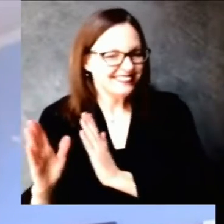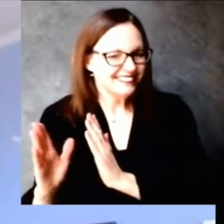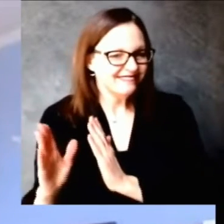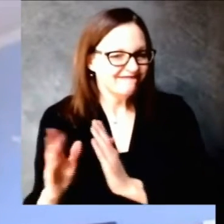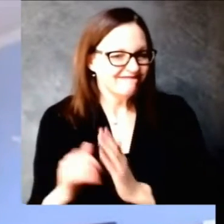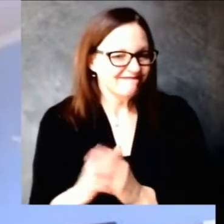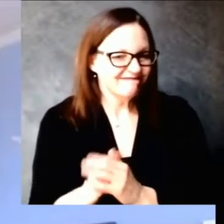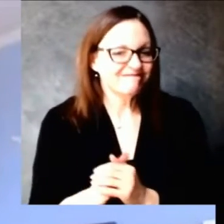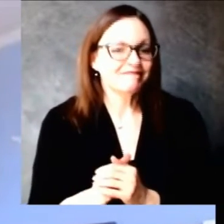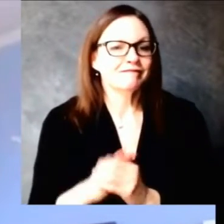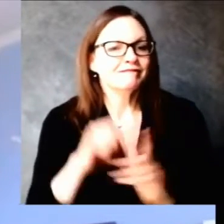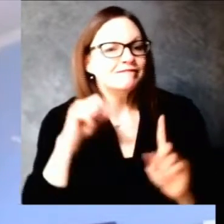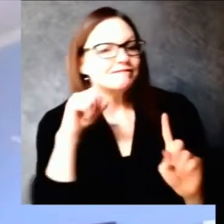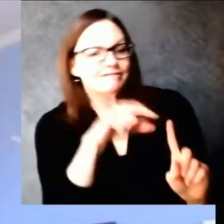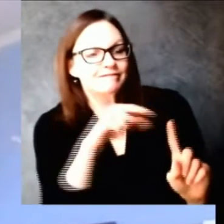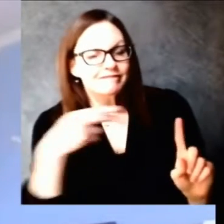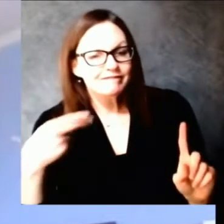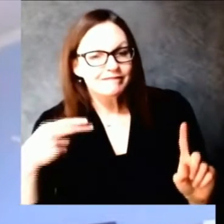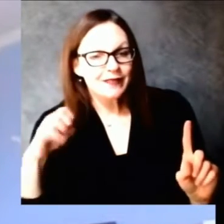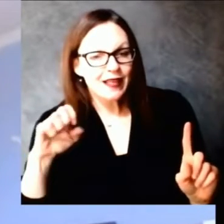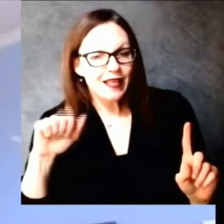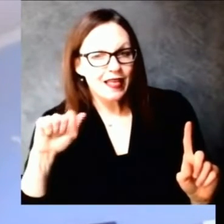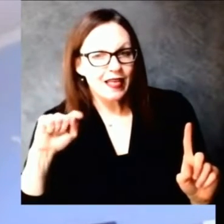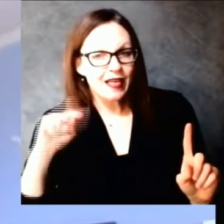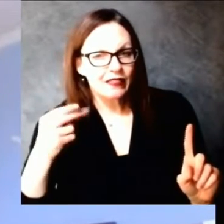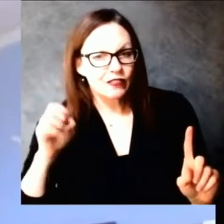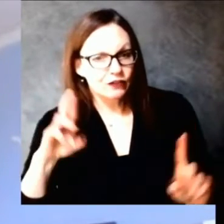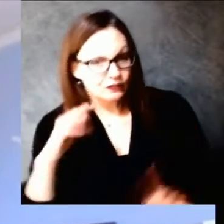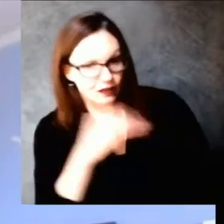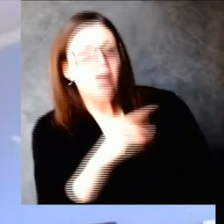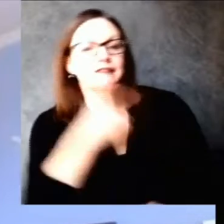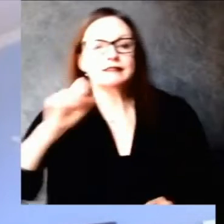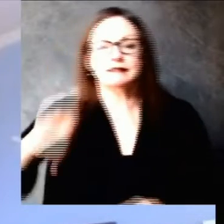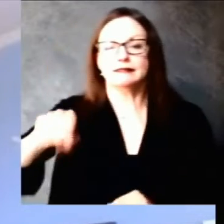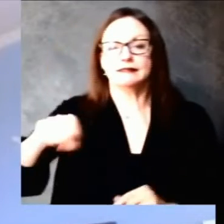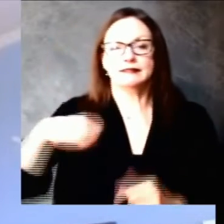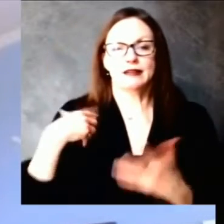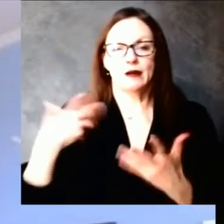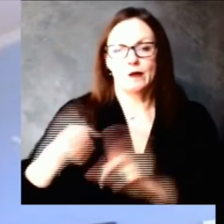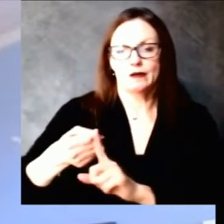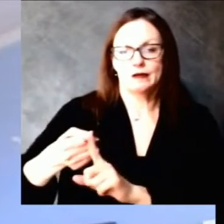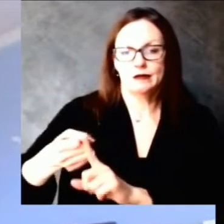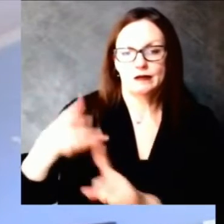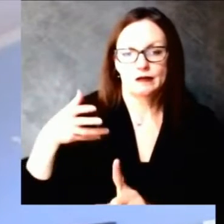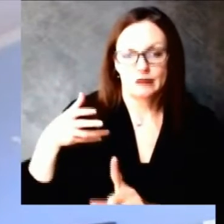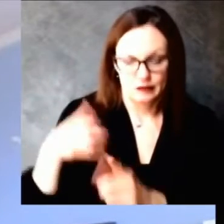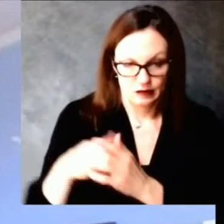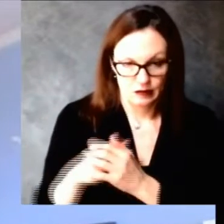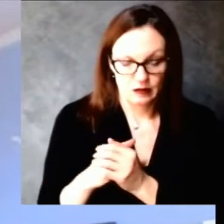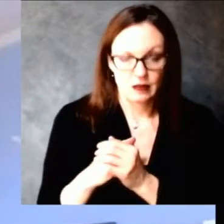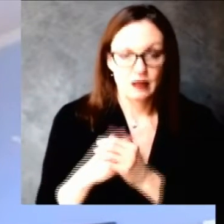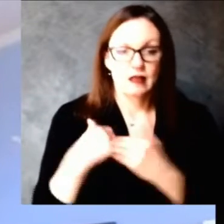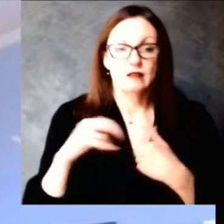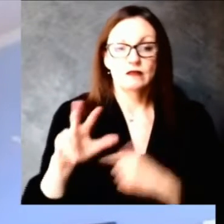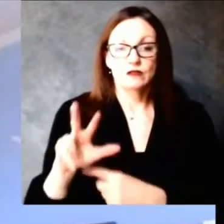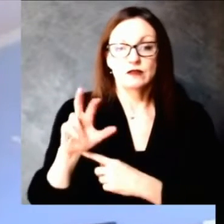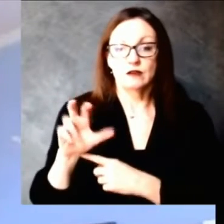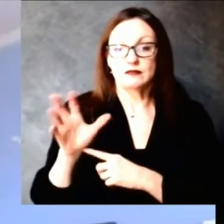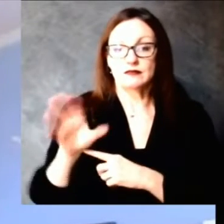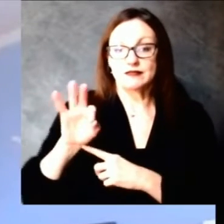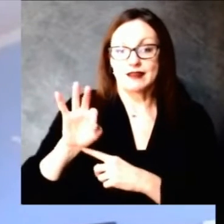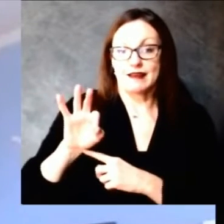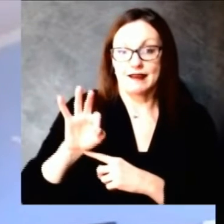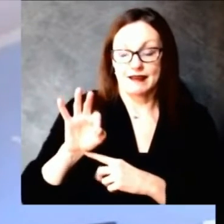349 facilities we're 63 percent of the way through them having their second clinics so providing that second